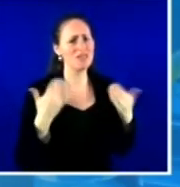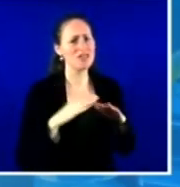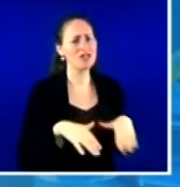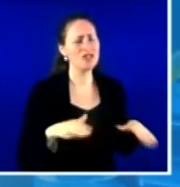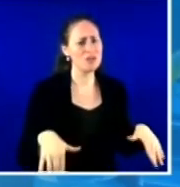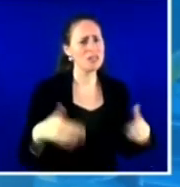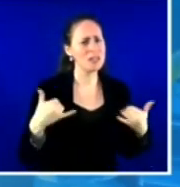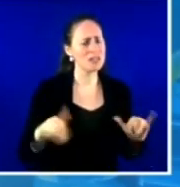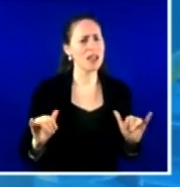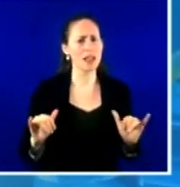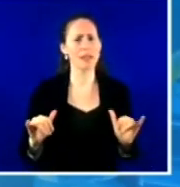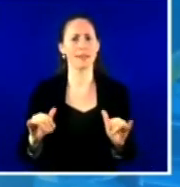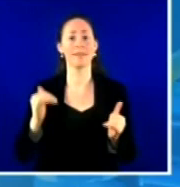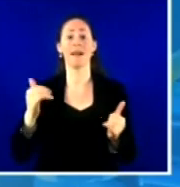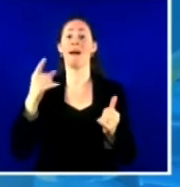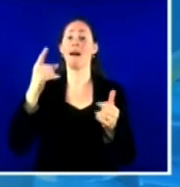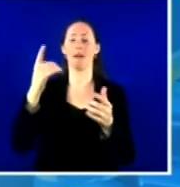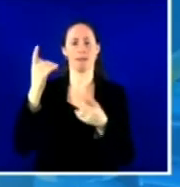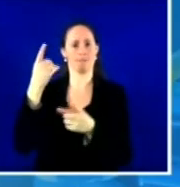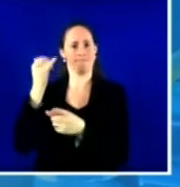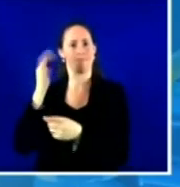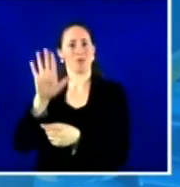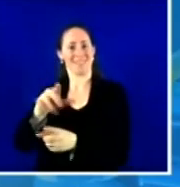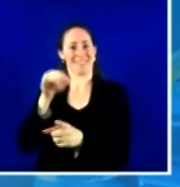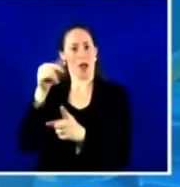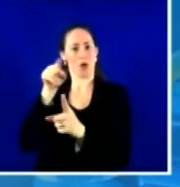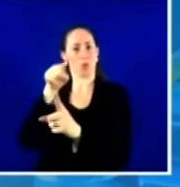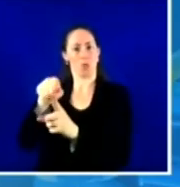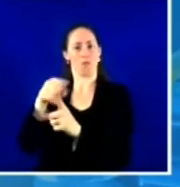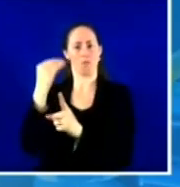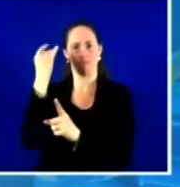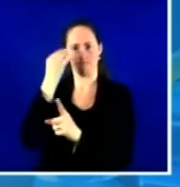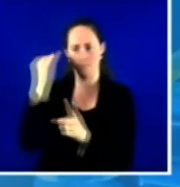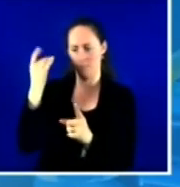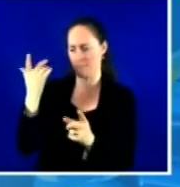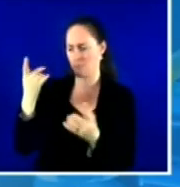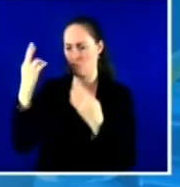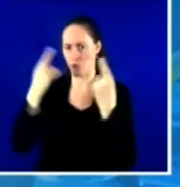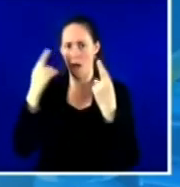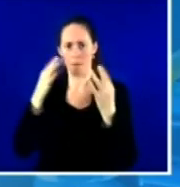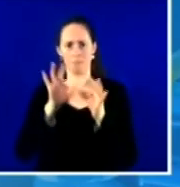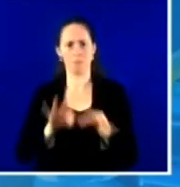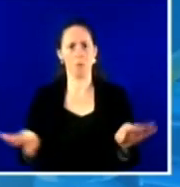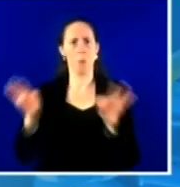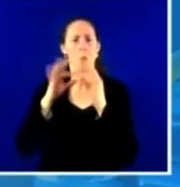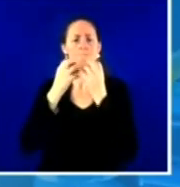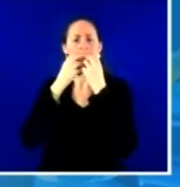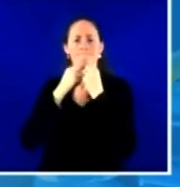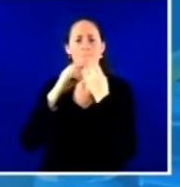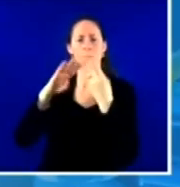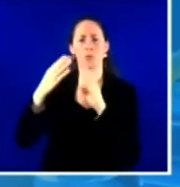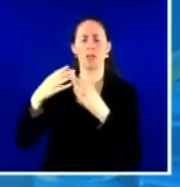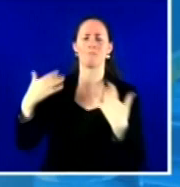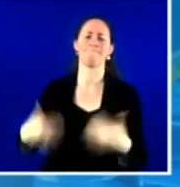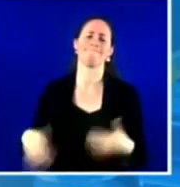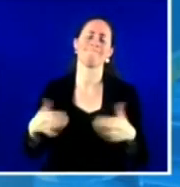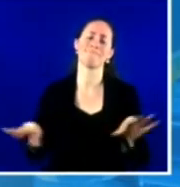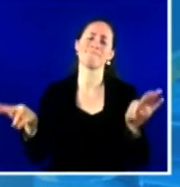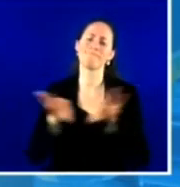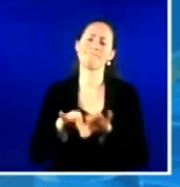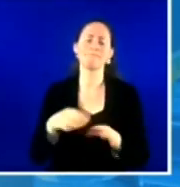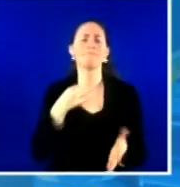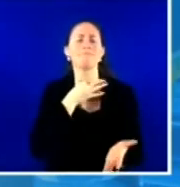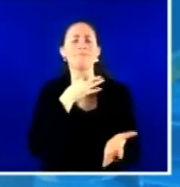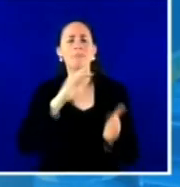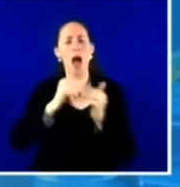realize the communal, the communal importance of it. So how did that conversation go just to give people an idea that they come